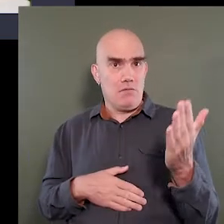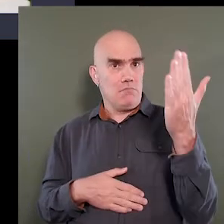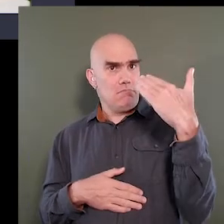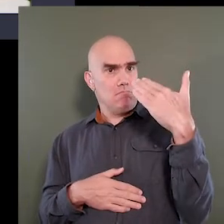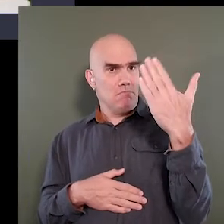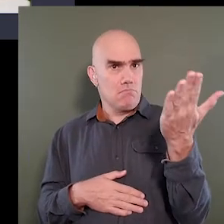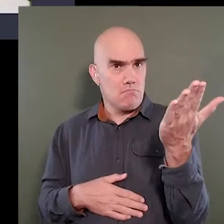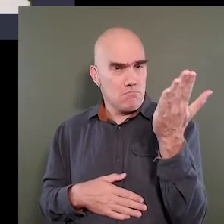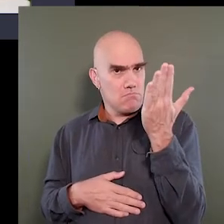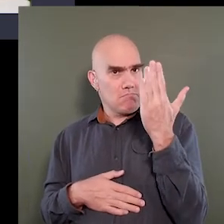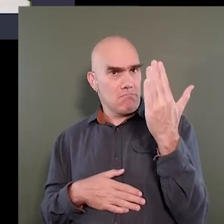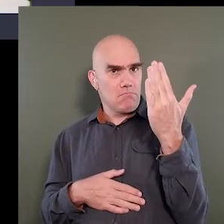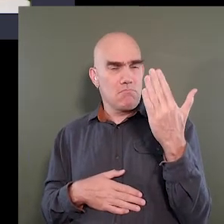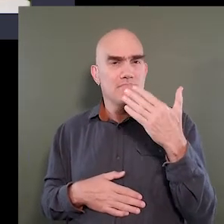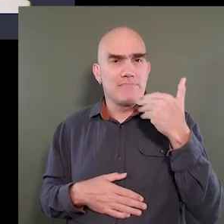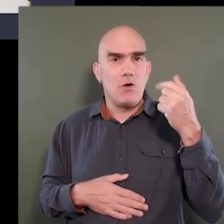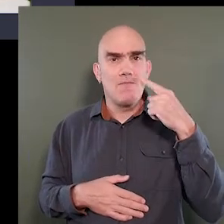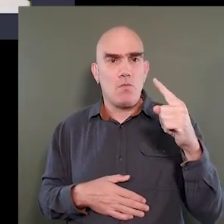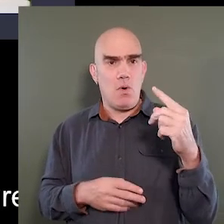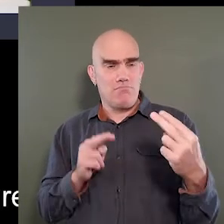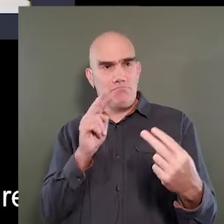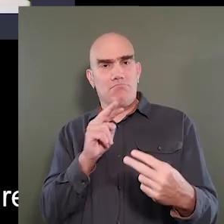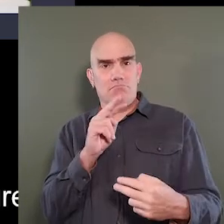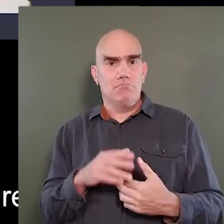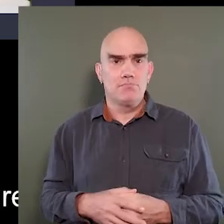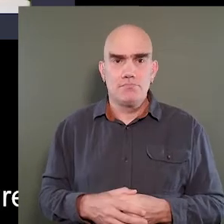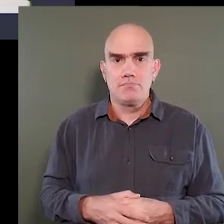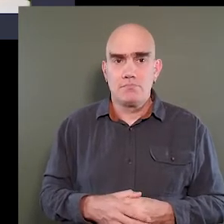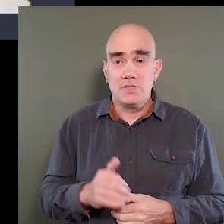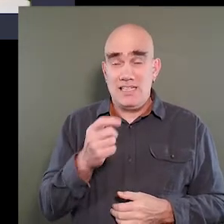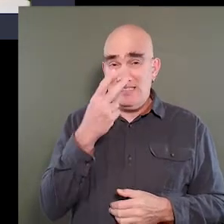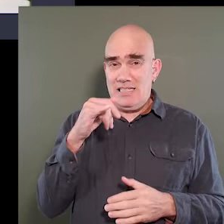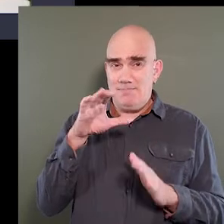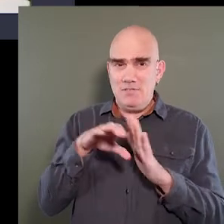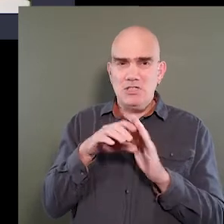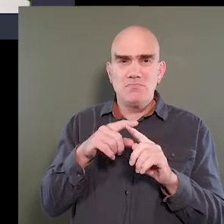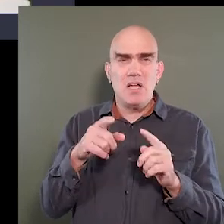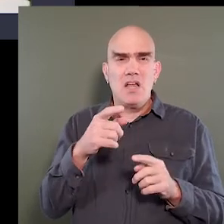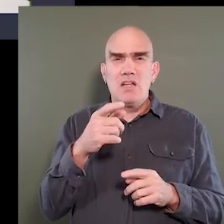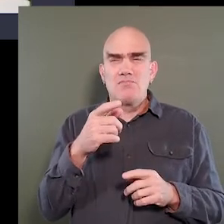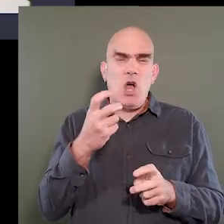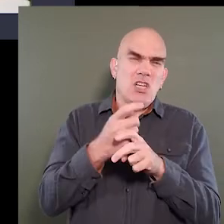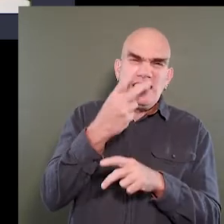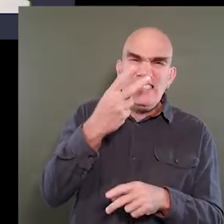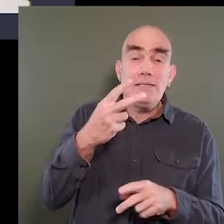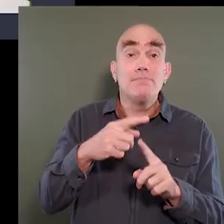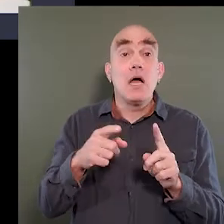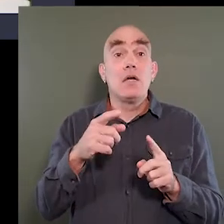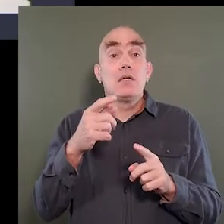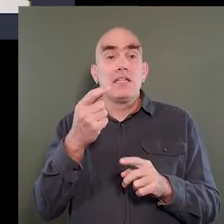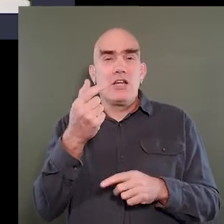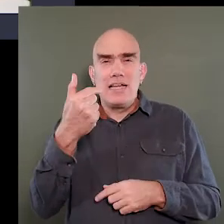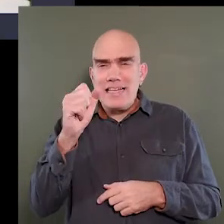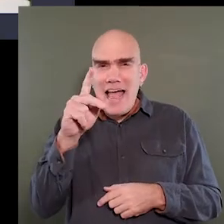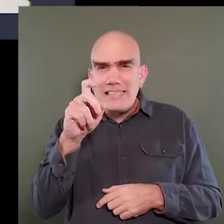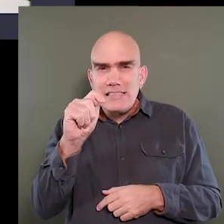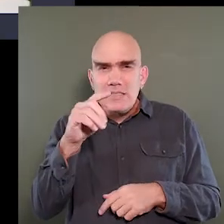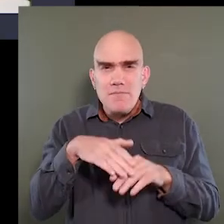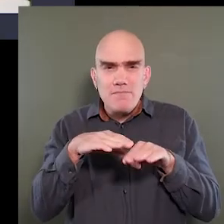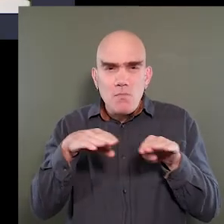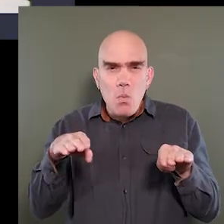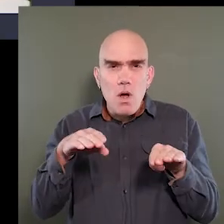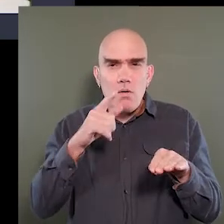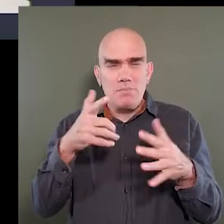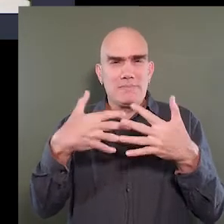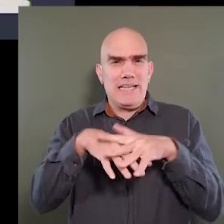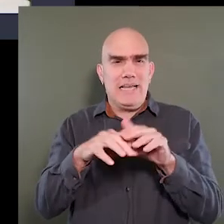points it downward. It's hard to see in the picture, but there is a little gasket on the floor that's clear. It blends